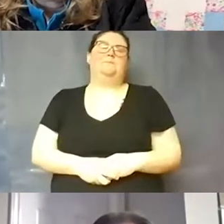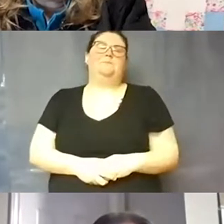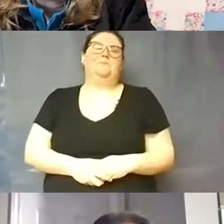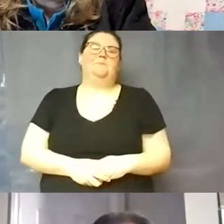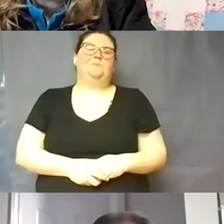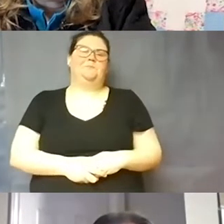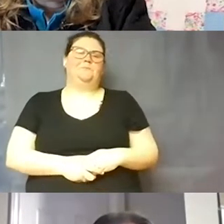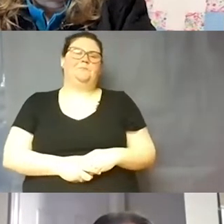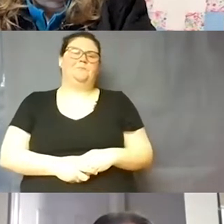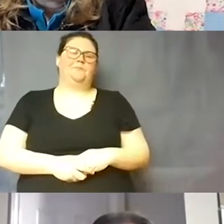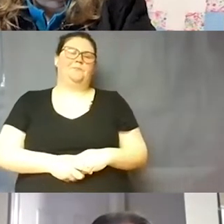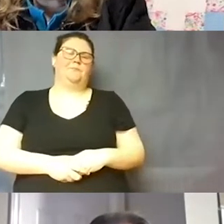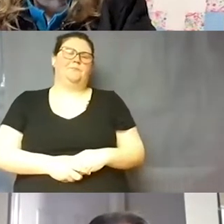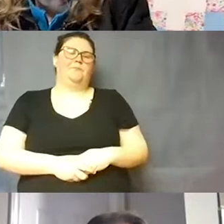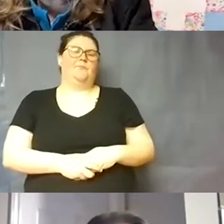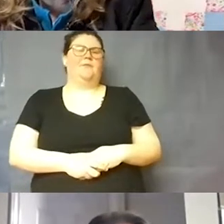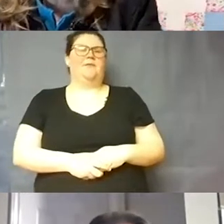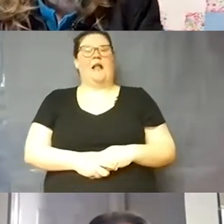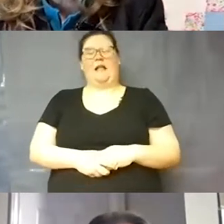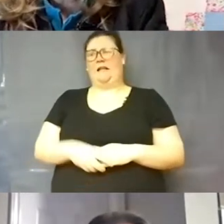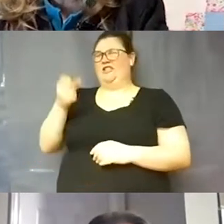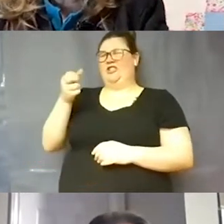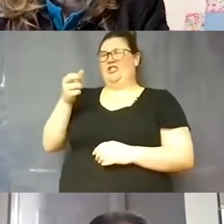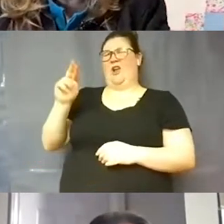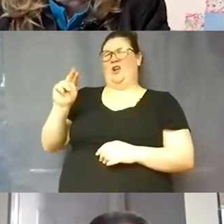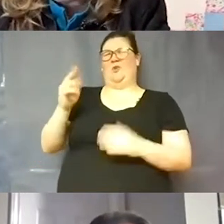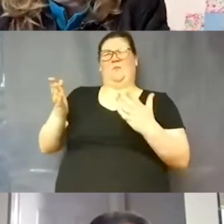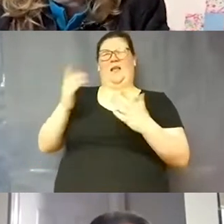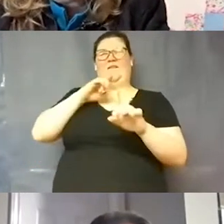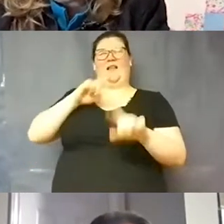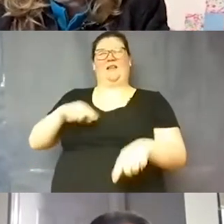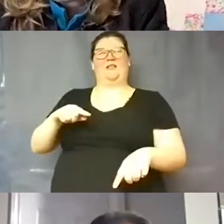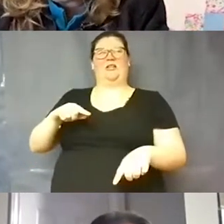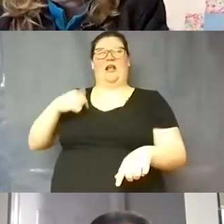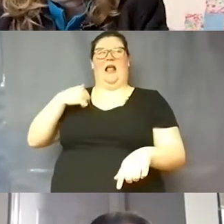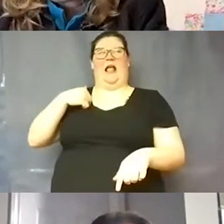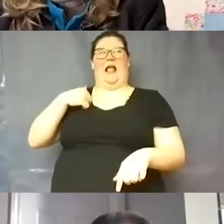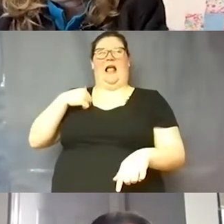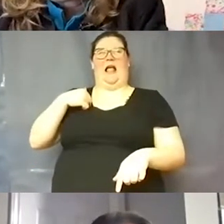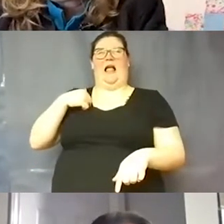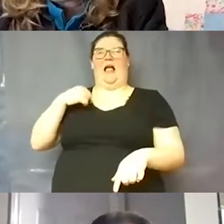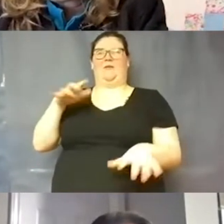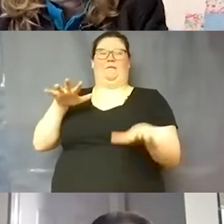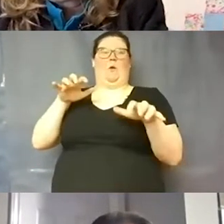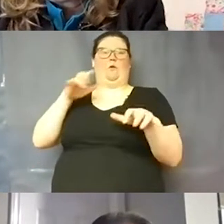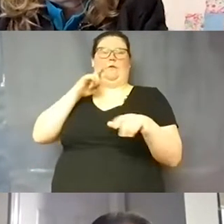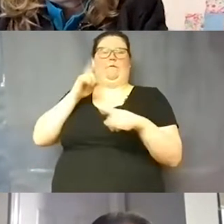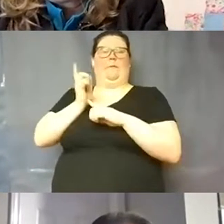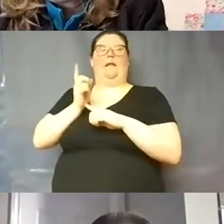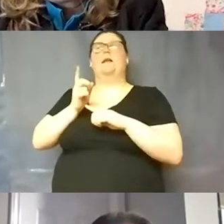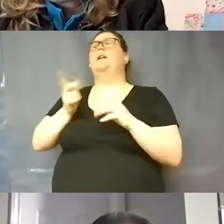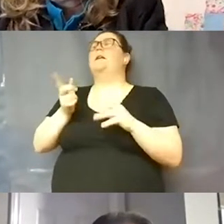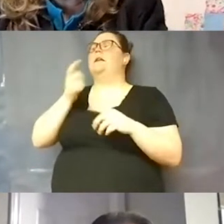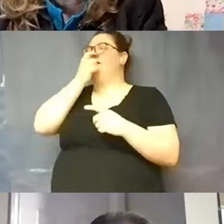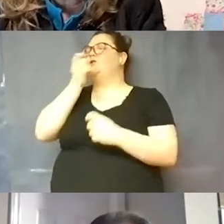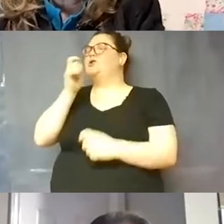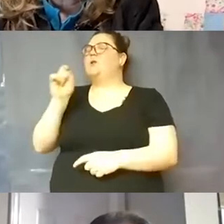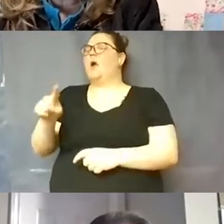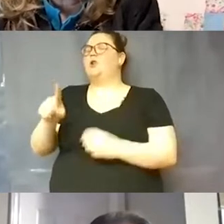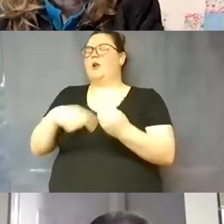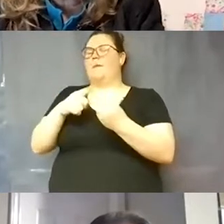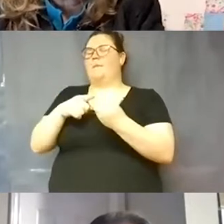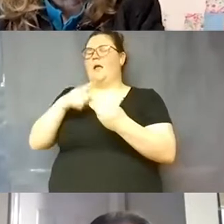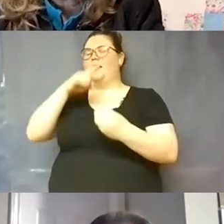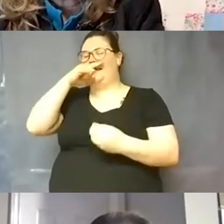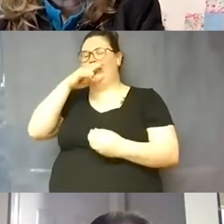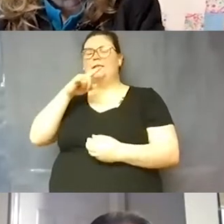okay um Sharon you might have answered this one and I apologize seeing this I was I was frozen just for a minute but there's a an interesting question about for kids that